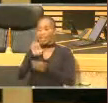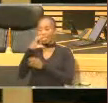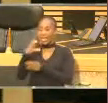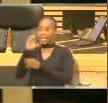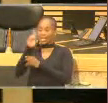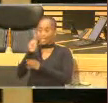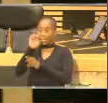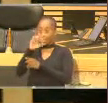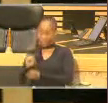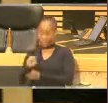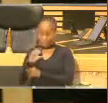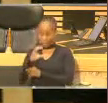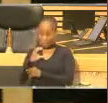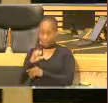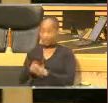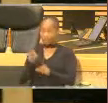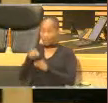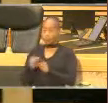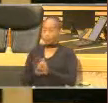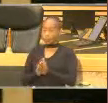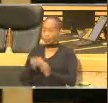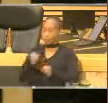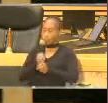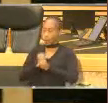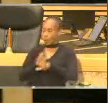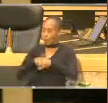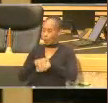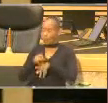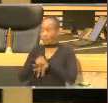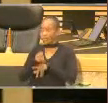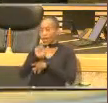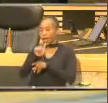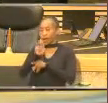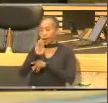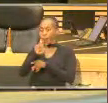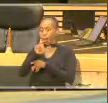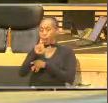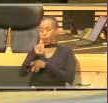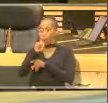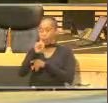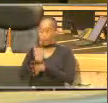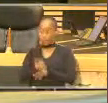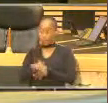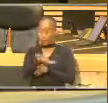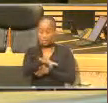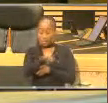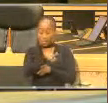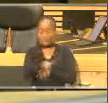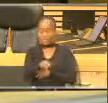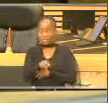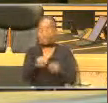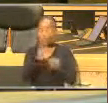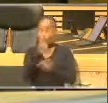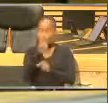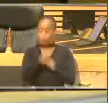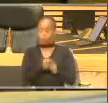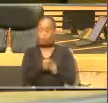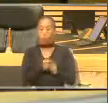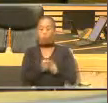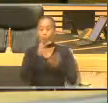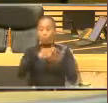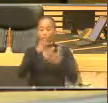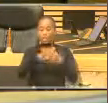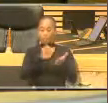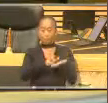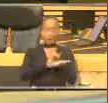trigger a catalytic economic effect. The upper loan facility in Kuha is one of the projects that will be funded to